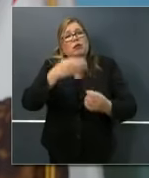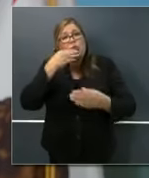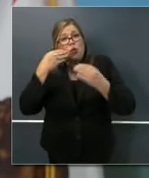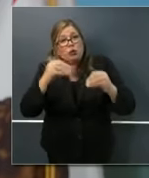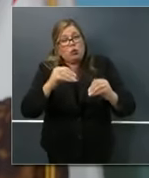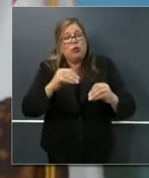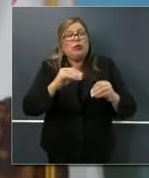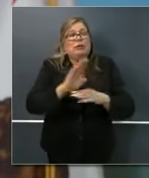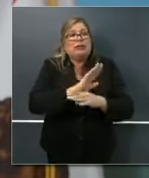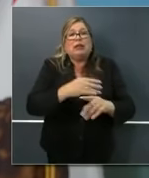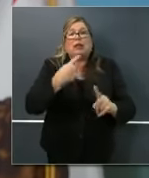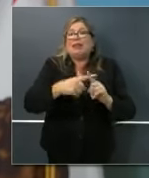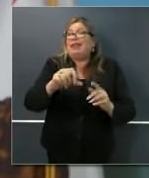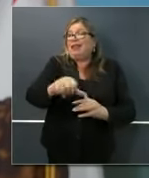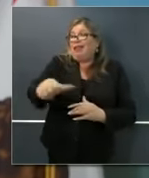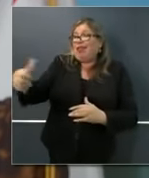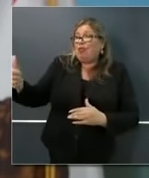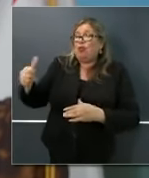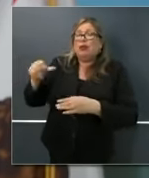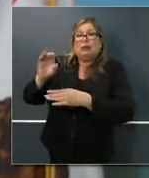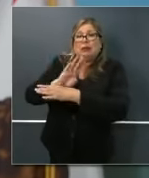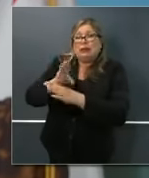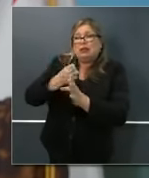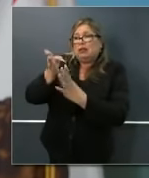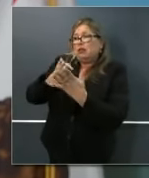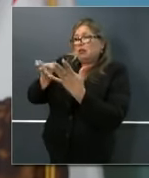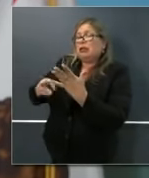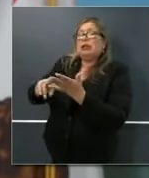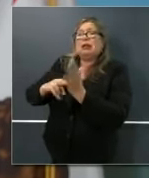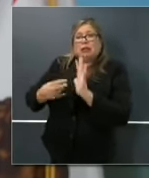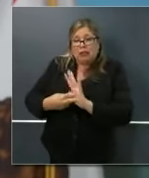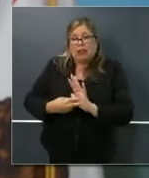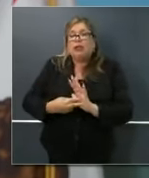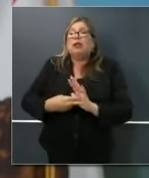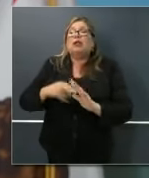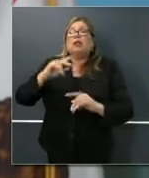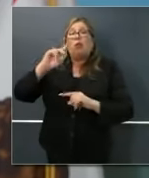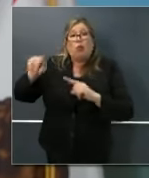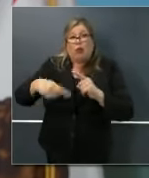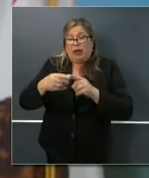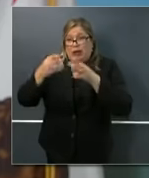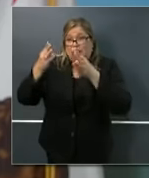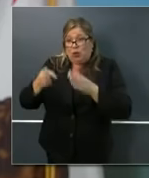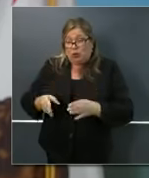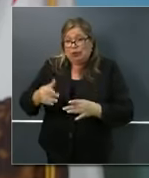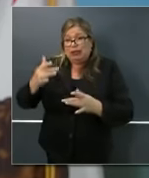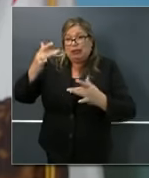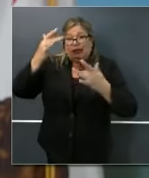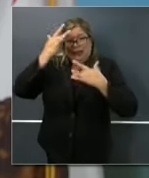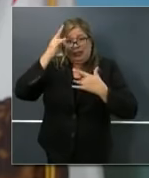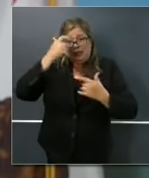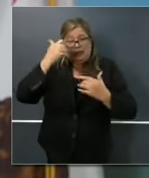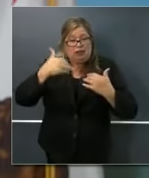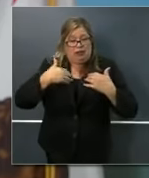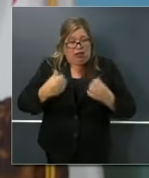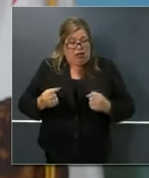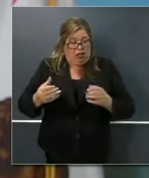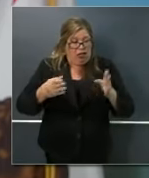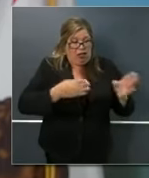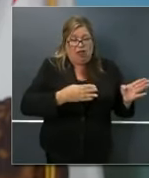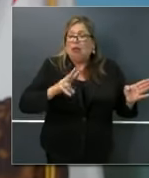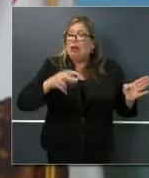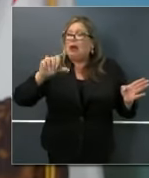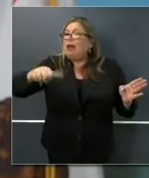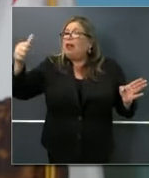that we deem essential so that we can quickly mobilize individuals as they pull off the line because of their health concerns. We can bring